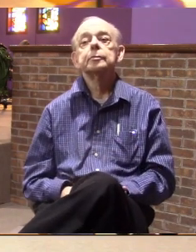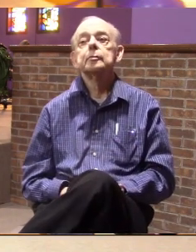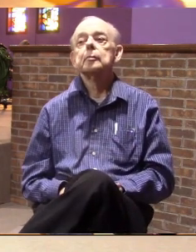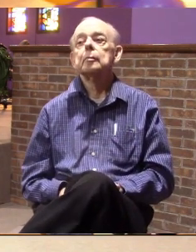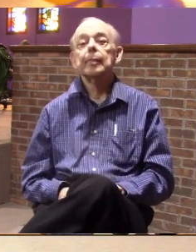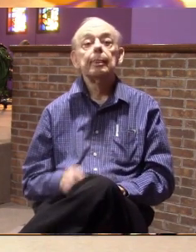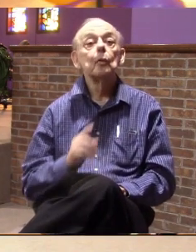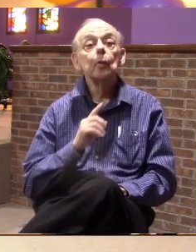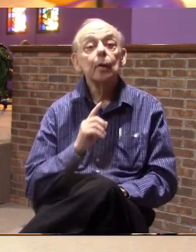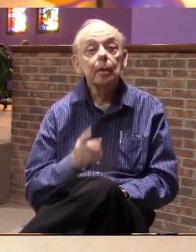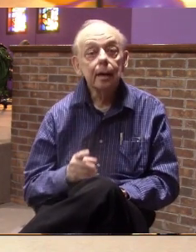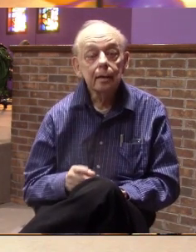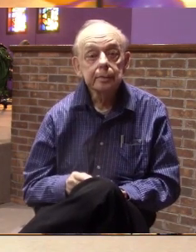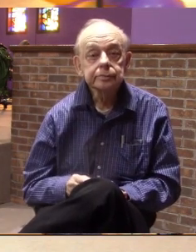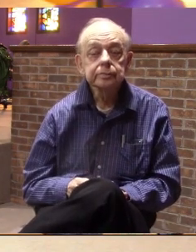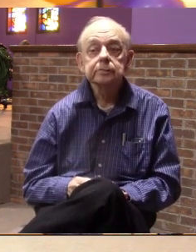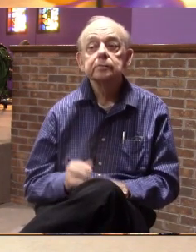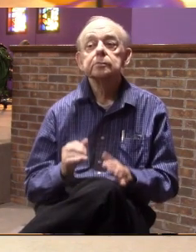Really?